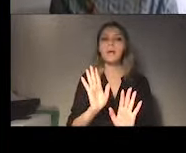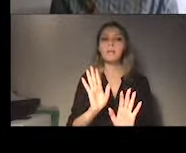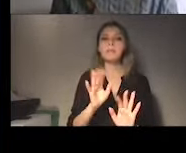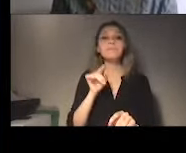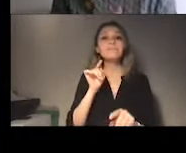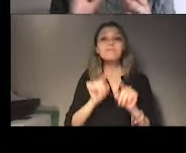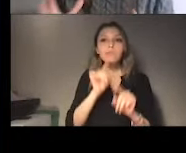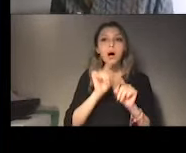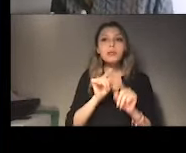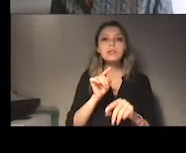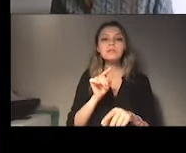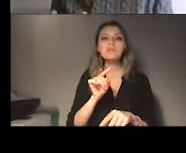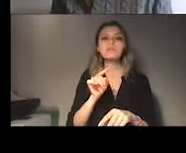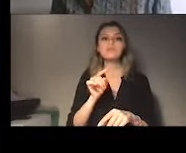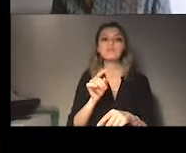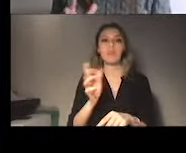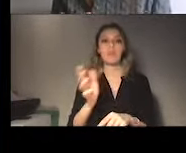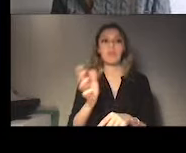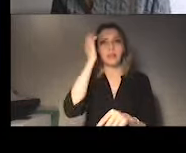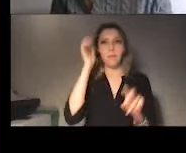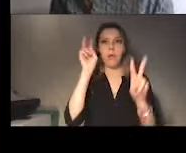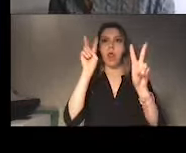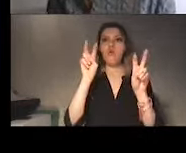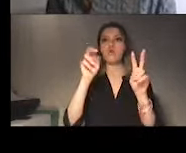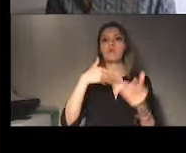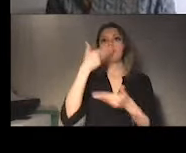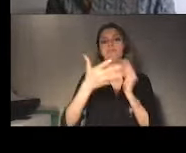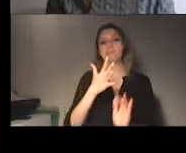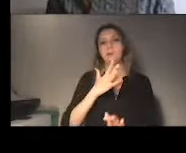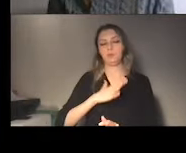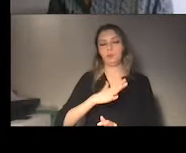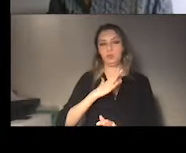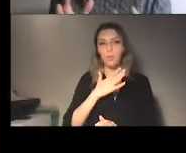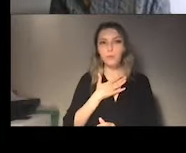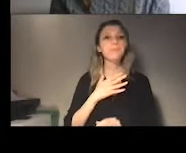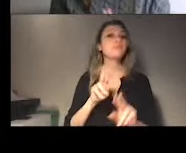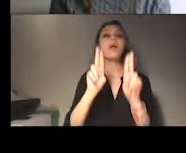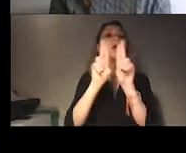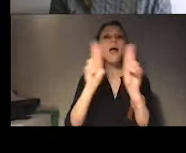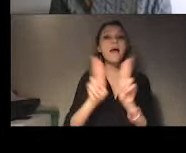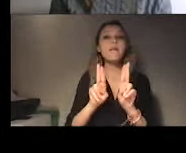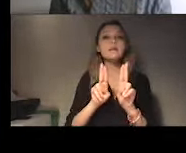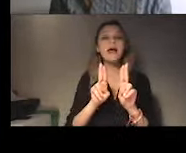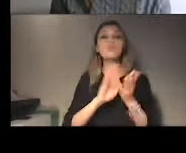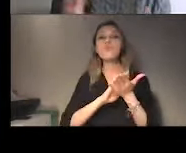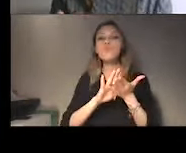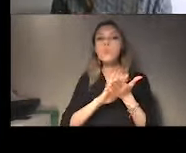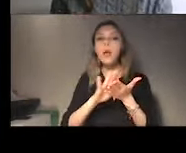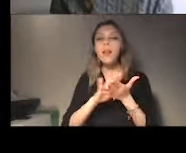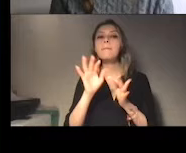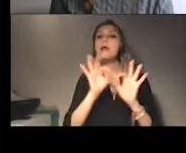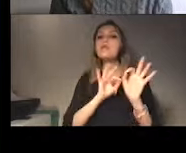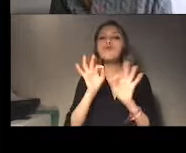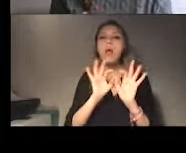on what is the Universal Periodic Review in general. So, as Adam has introduced